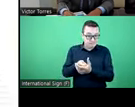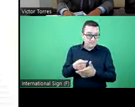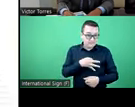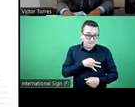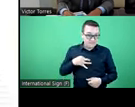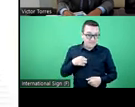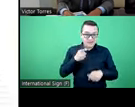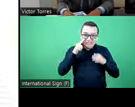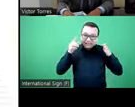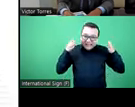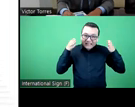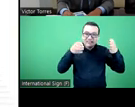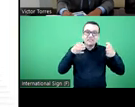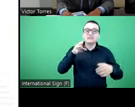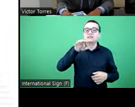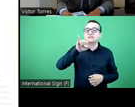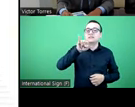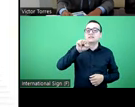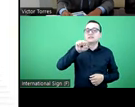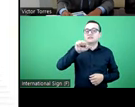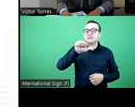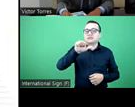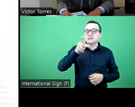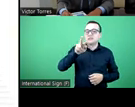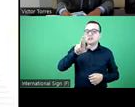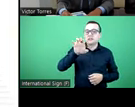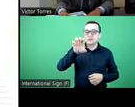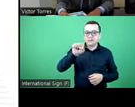regarding private insurance. There are so-called